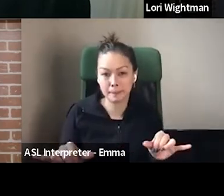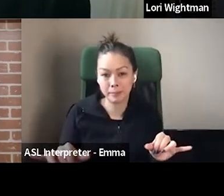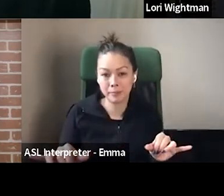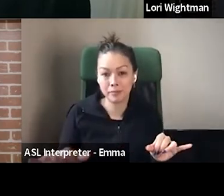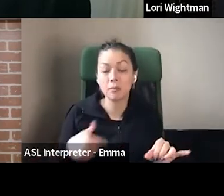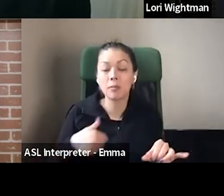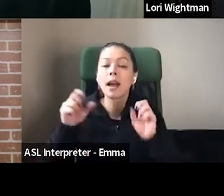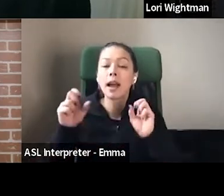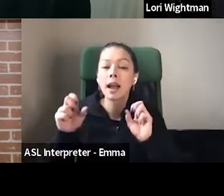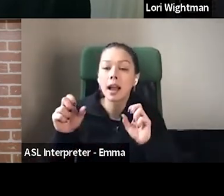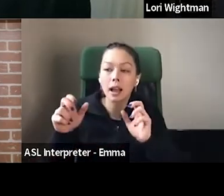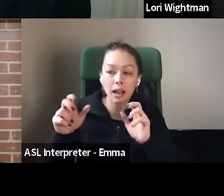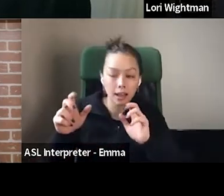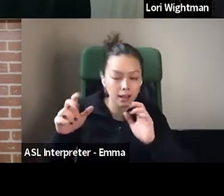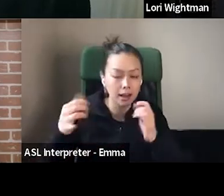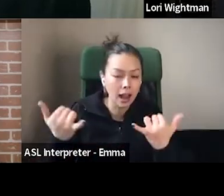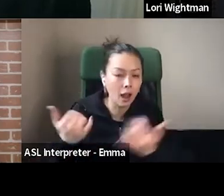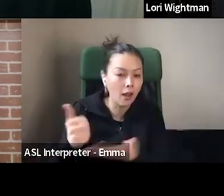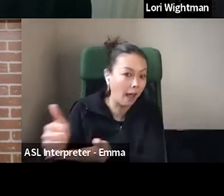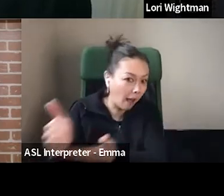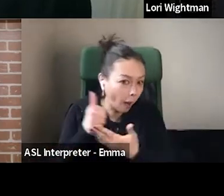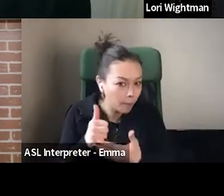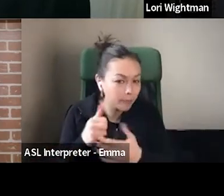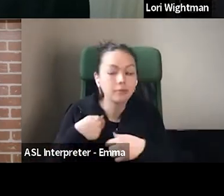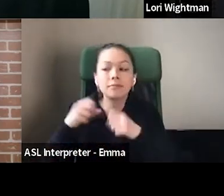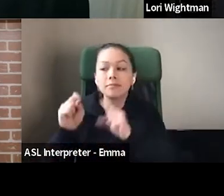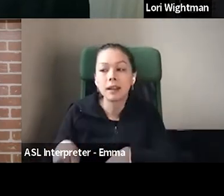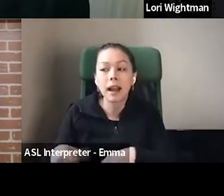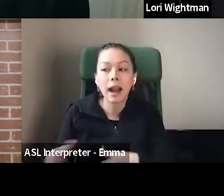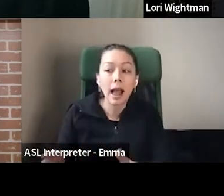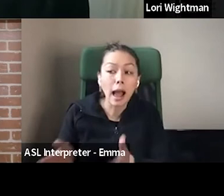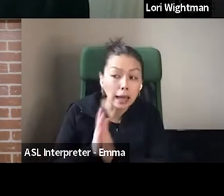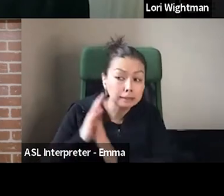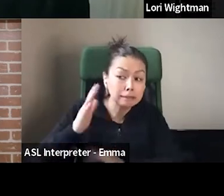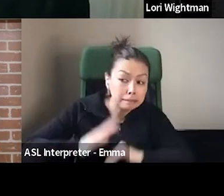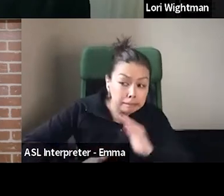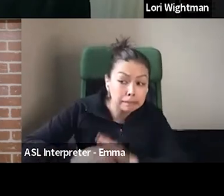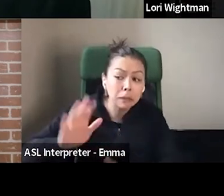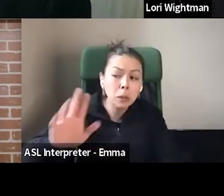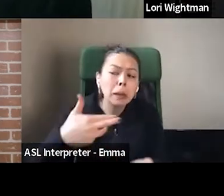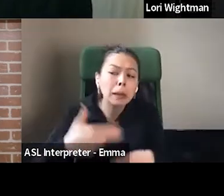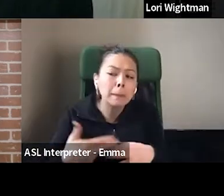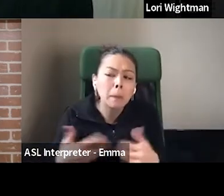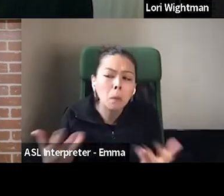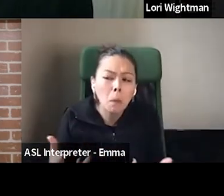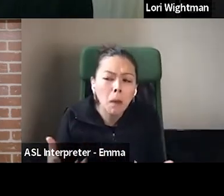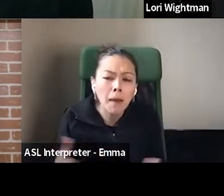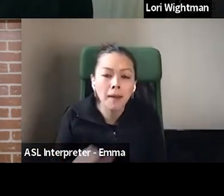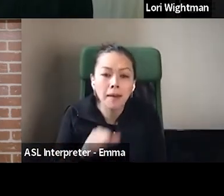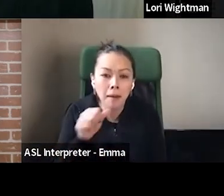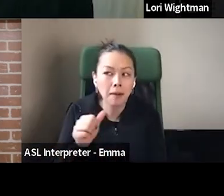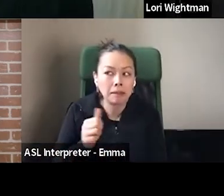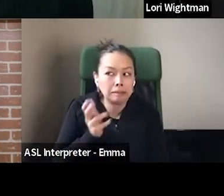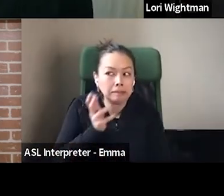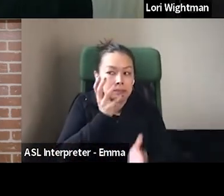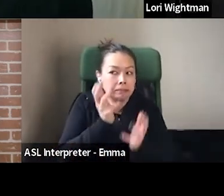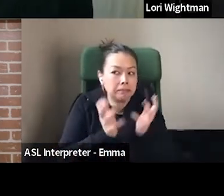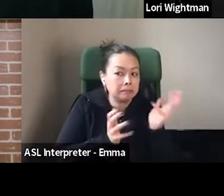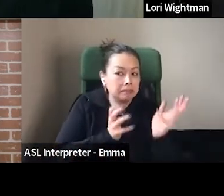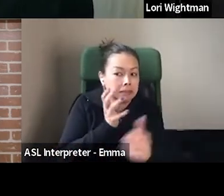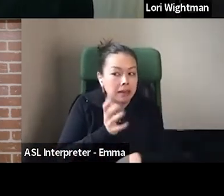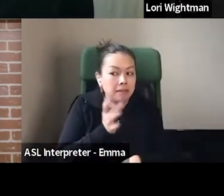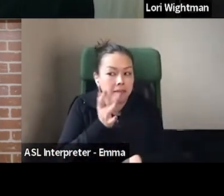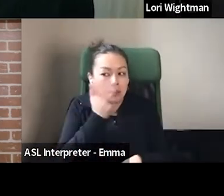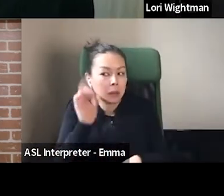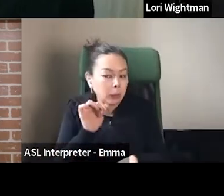name comfortably because they need to, I need to know their name to go into the system. And then I get to practicing it a couple of times. So I'm hoping